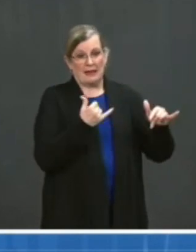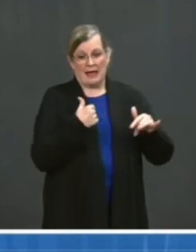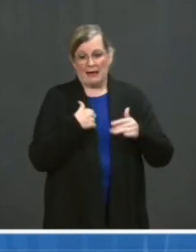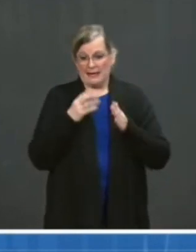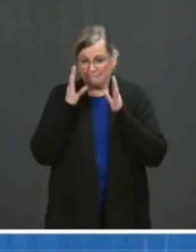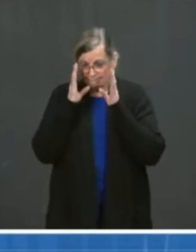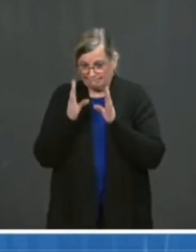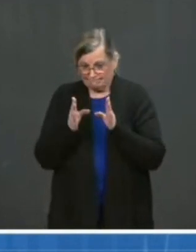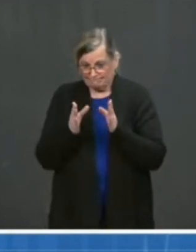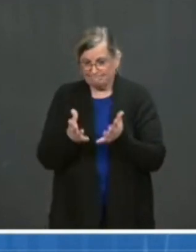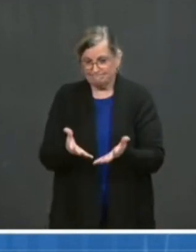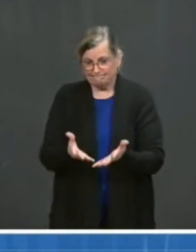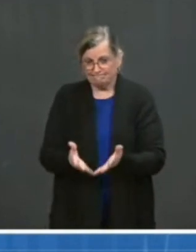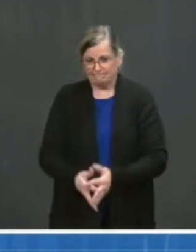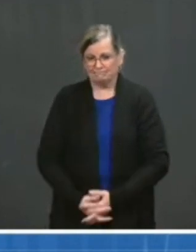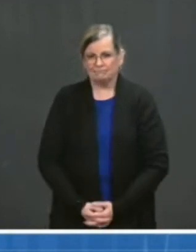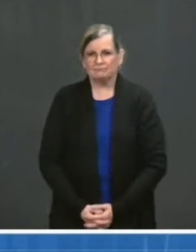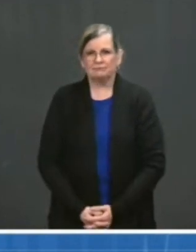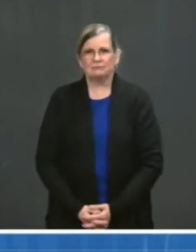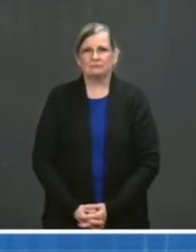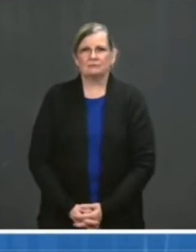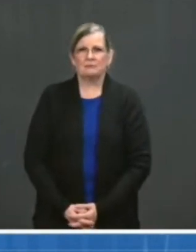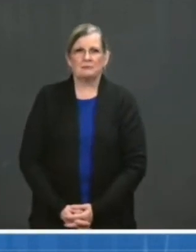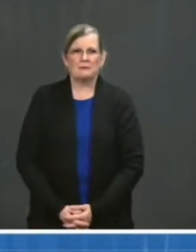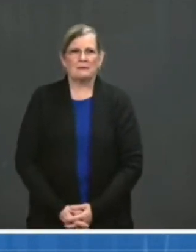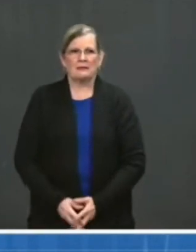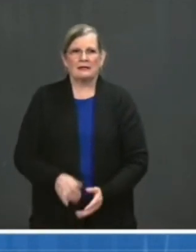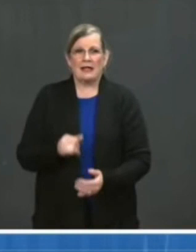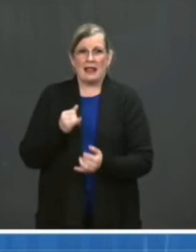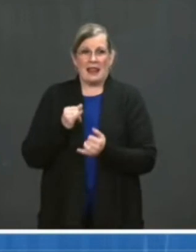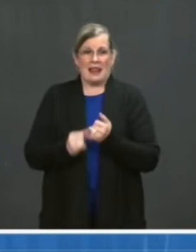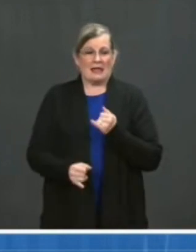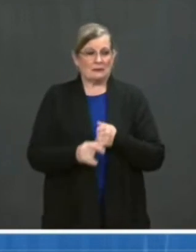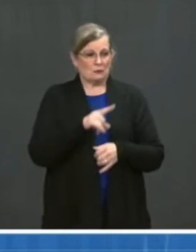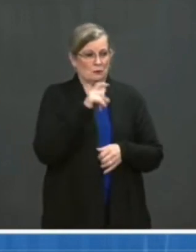Next question. Last question. We'll go to Josh Wingrove at Bloomberg.